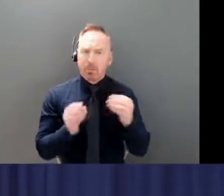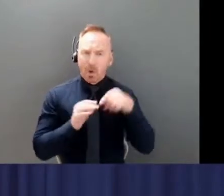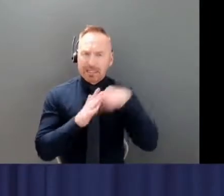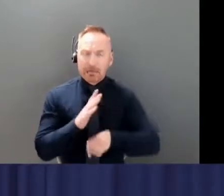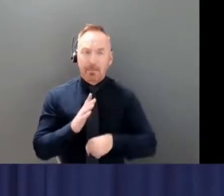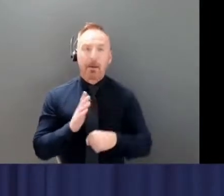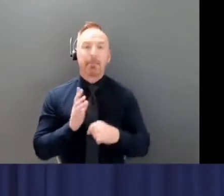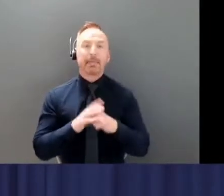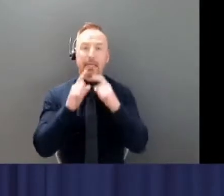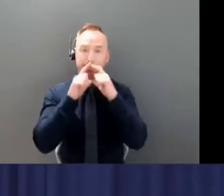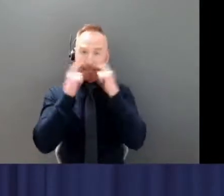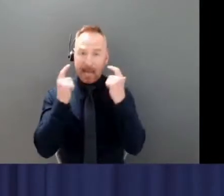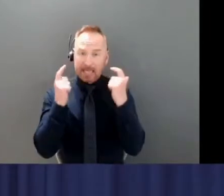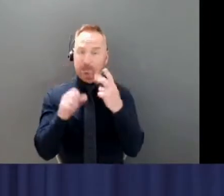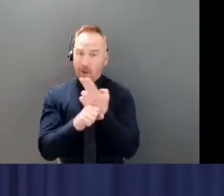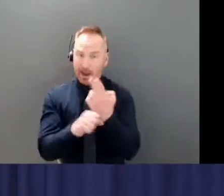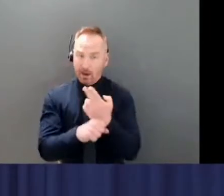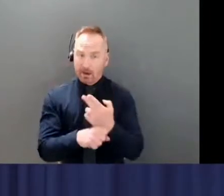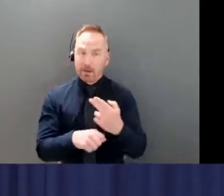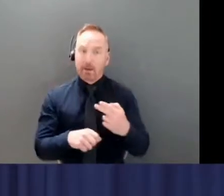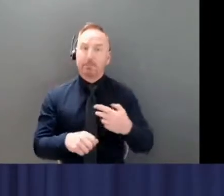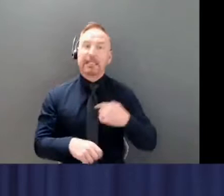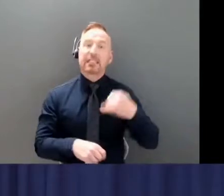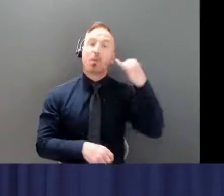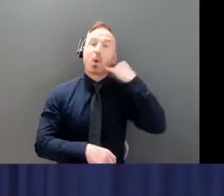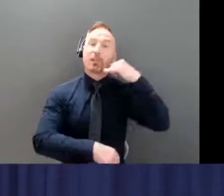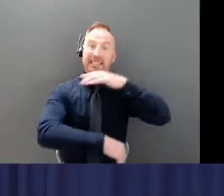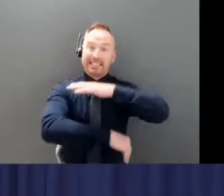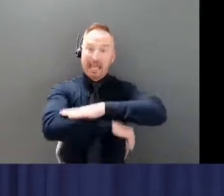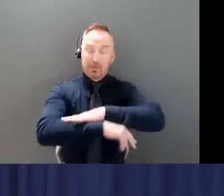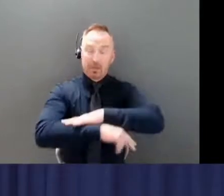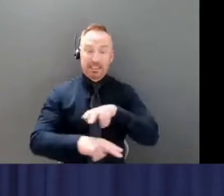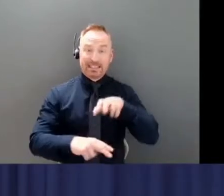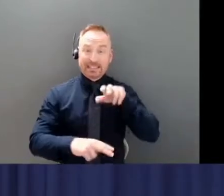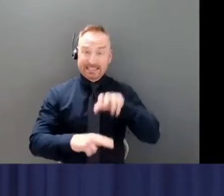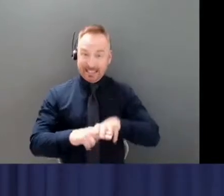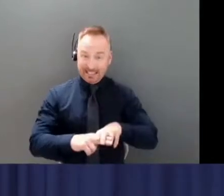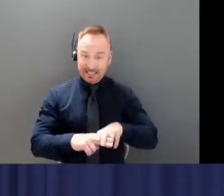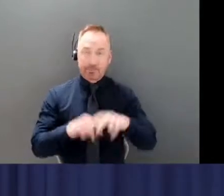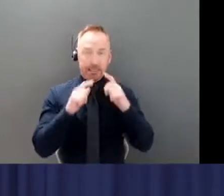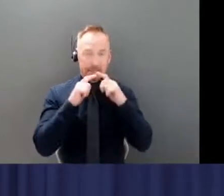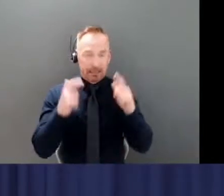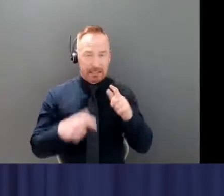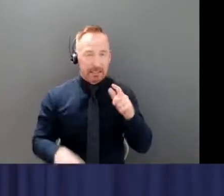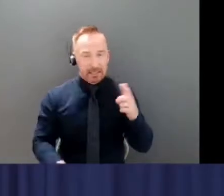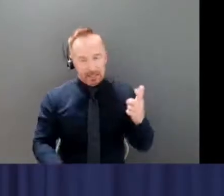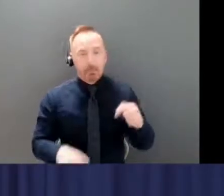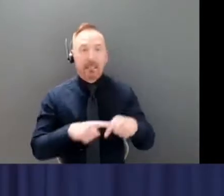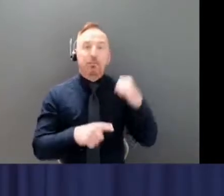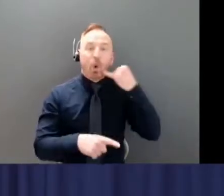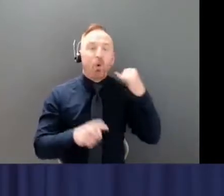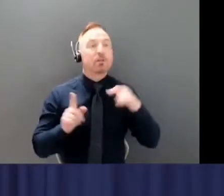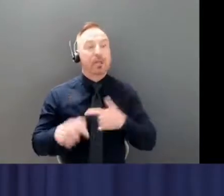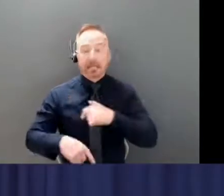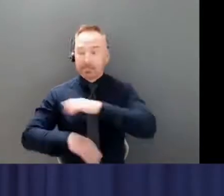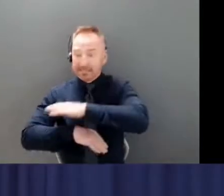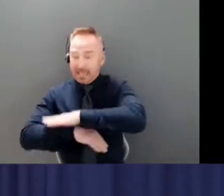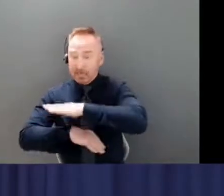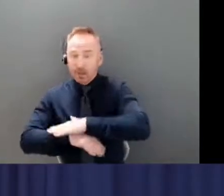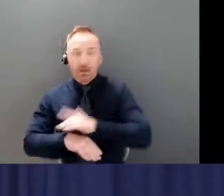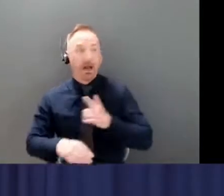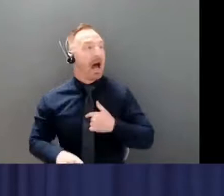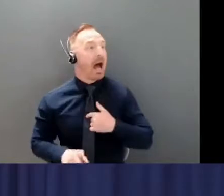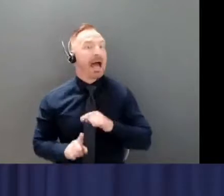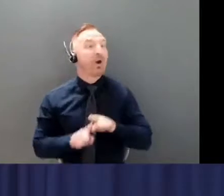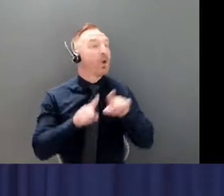table, and do not mingle with other tables or other patrons. Dr. Hanley is also recommending that organized social